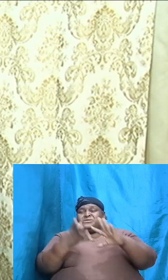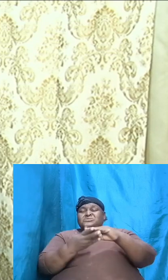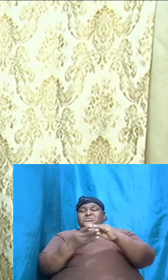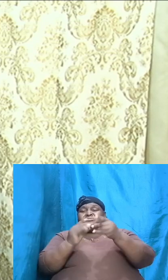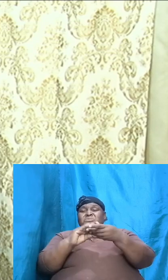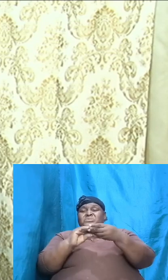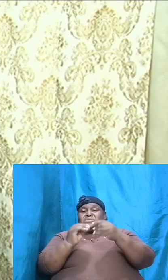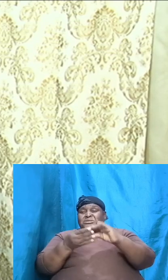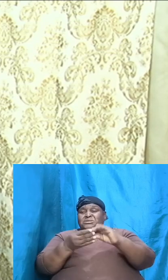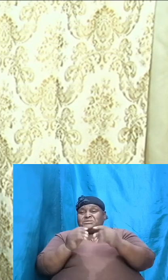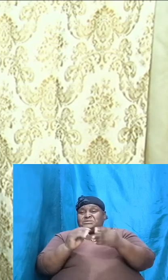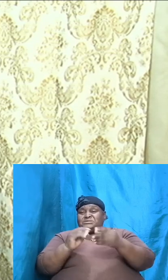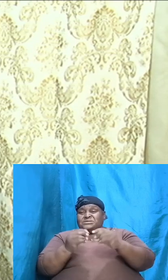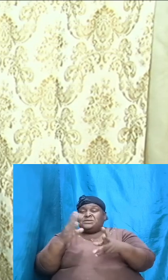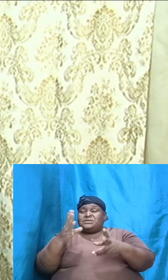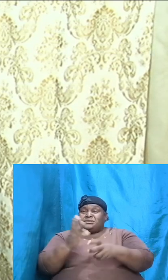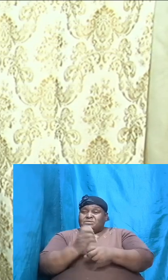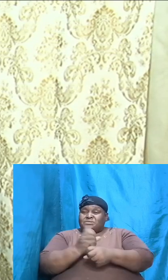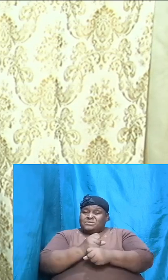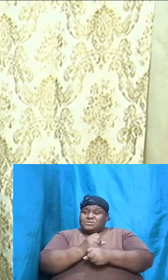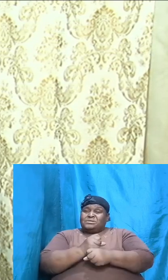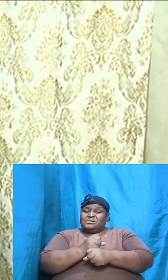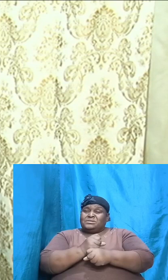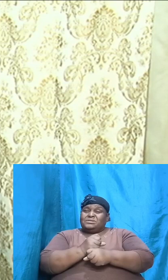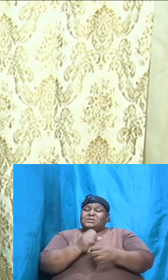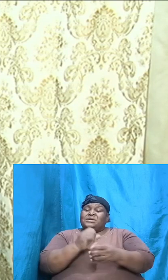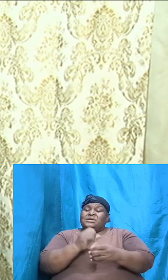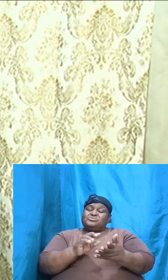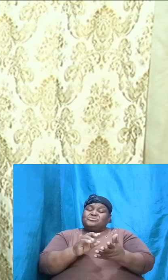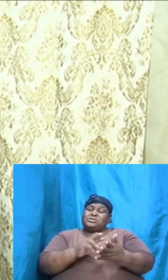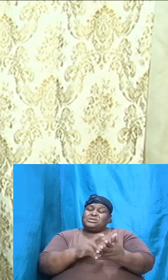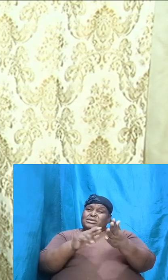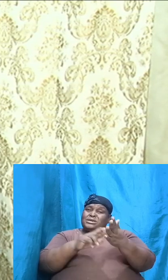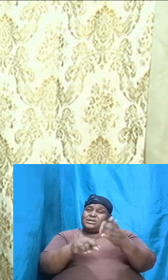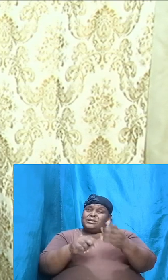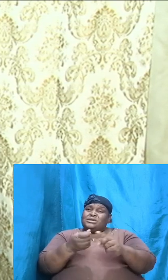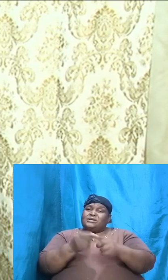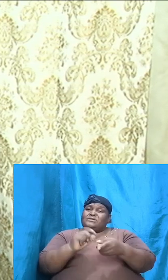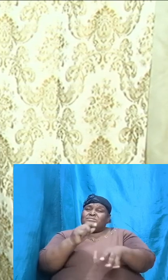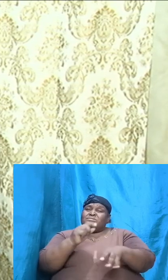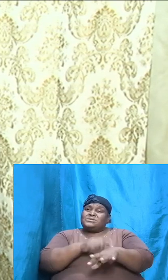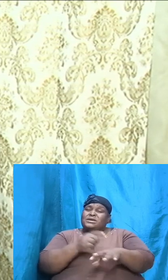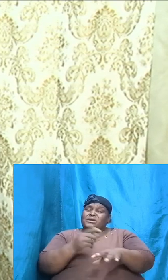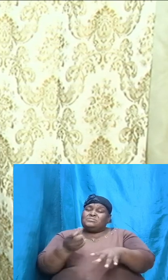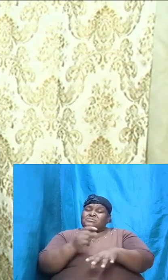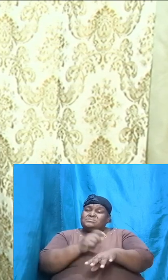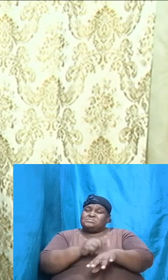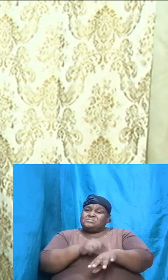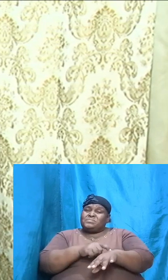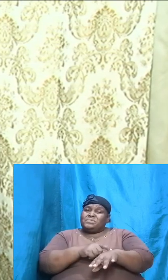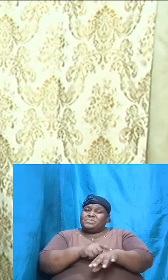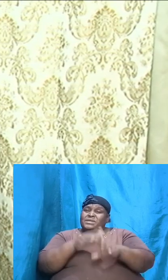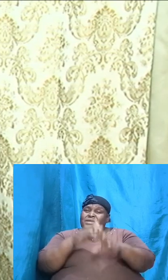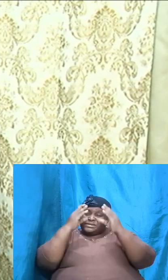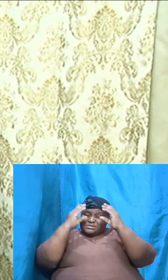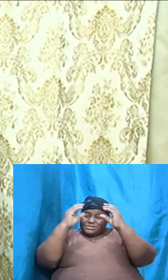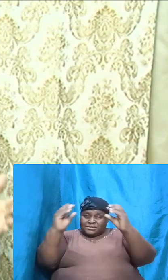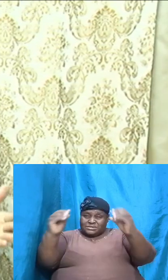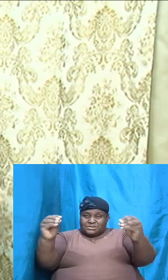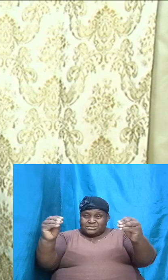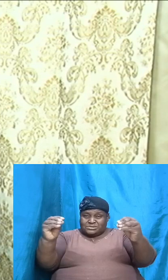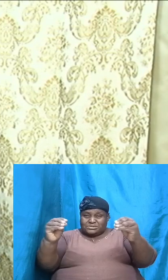know, that we take from time to time and teach from to simply say